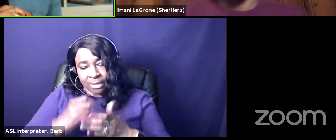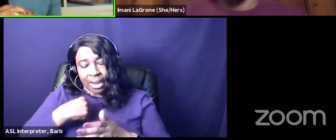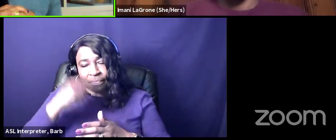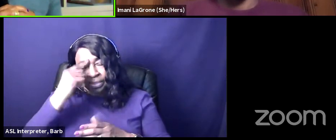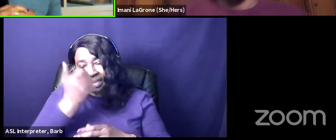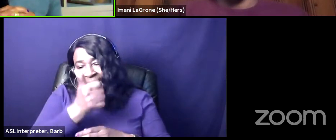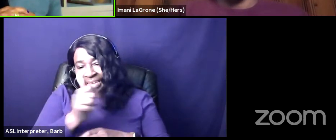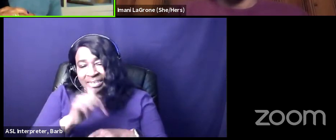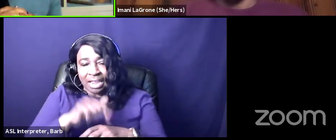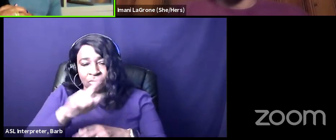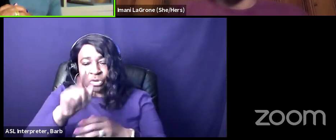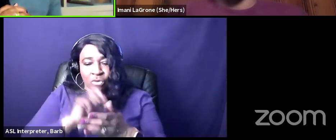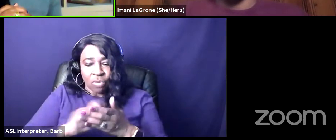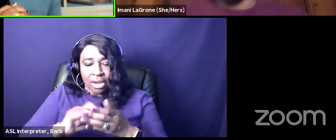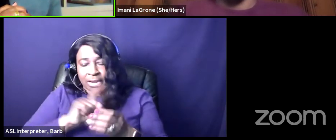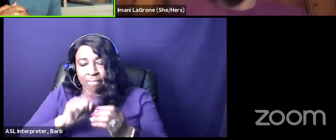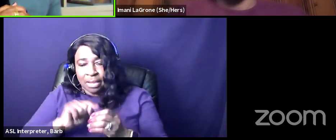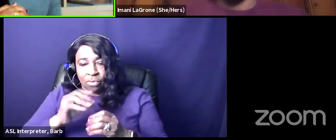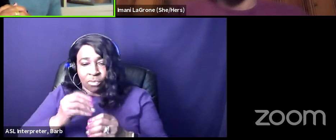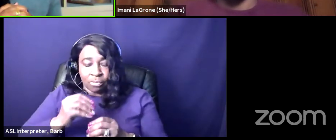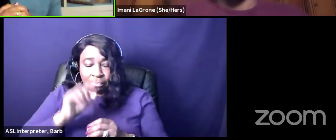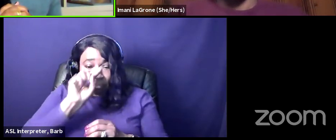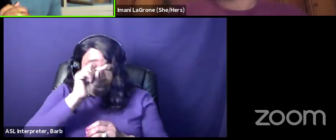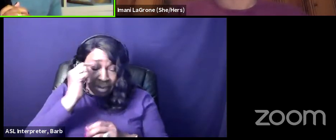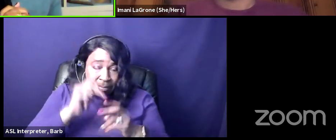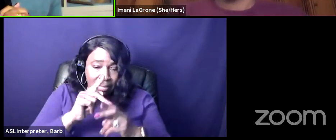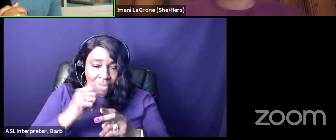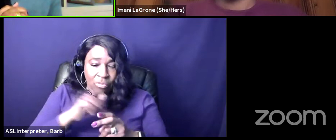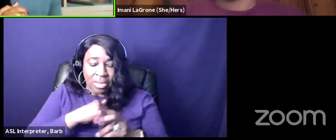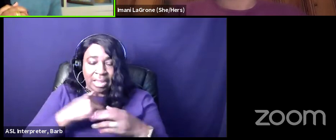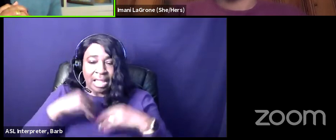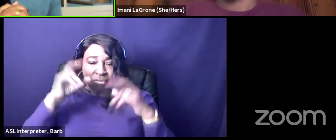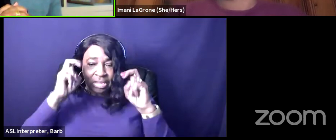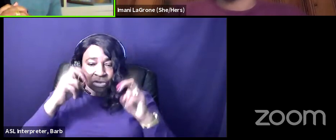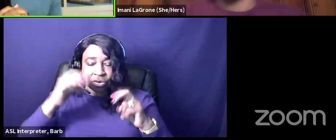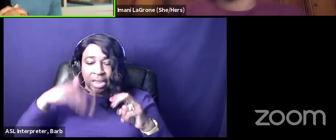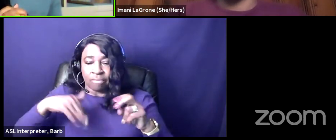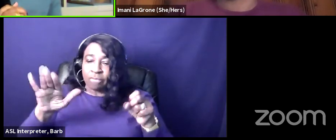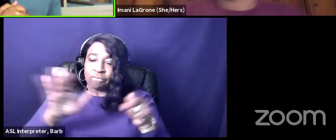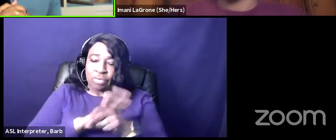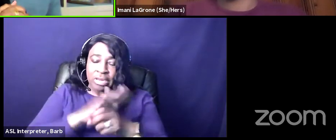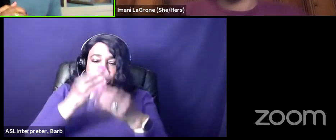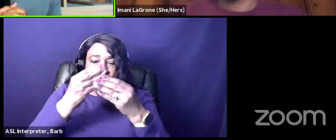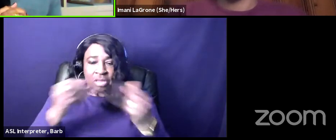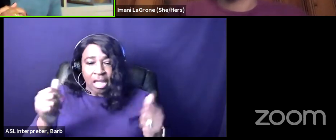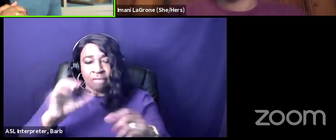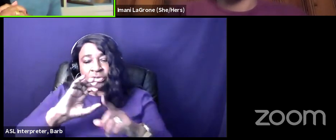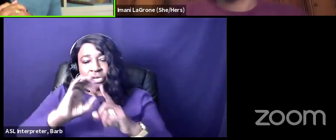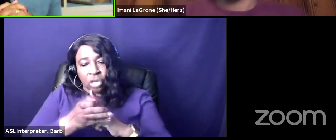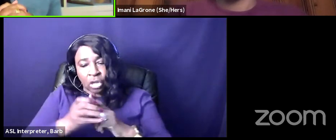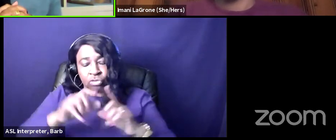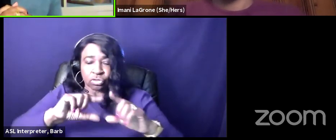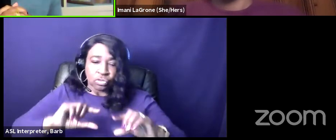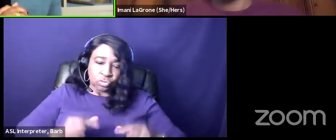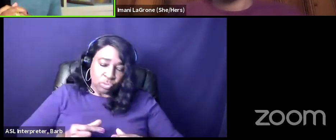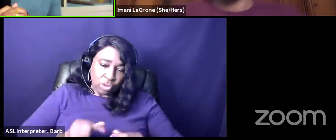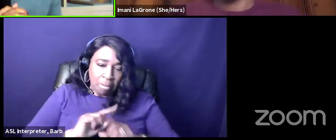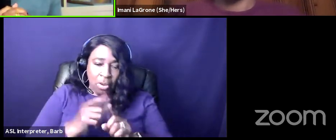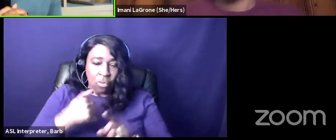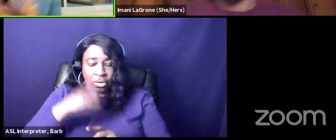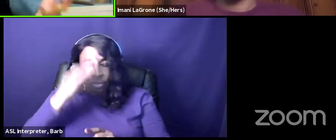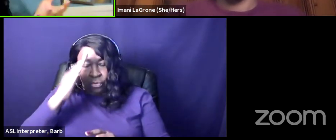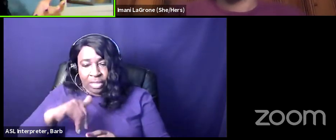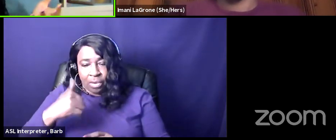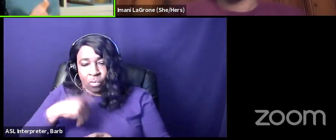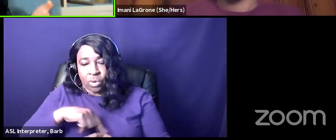black people about issues that we haven't fully uh resolved as a culture as a group but we know that we're not